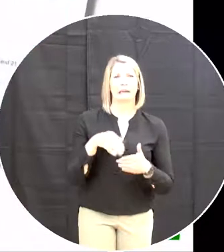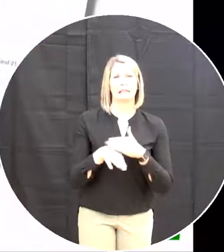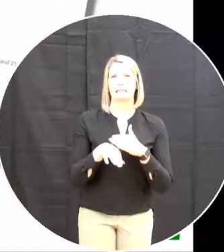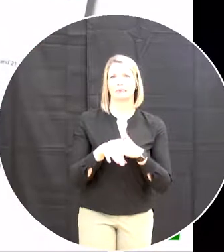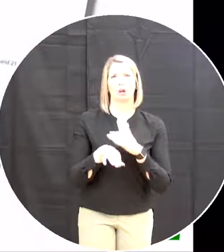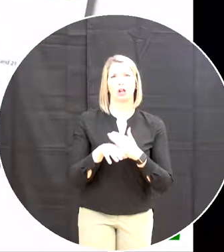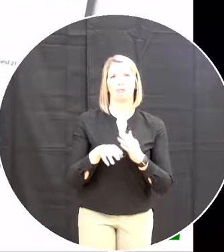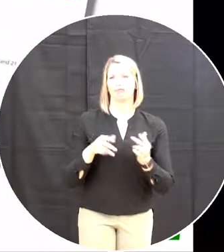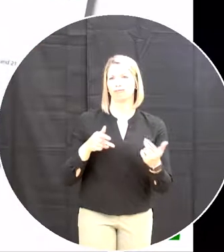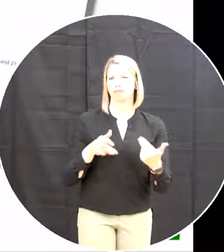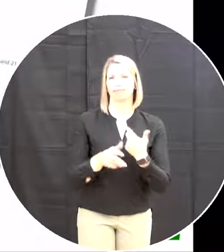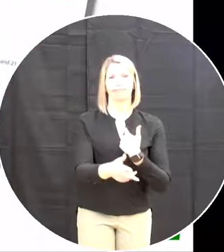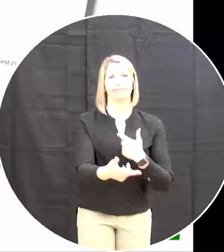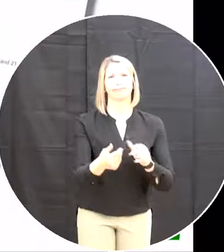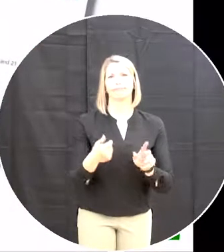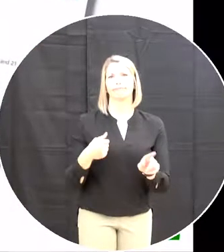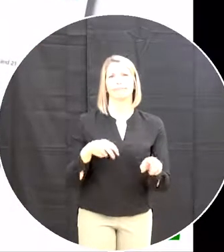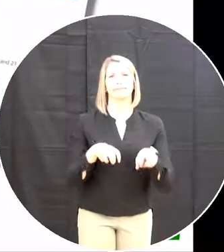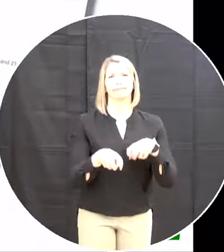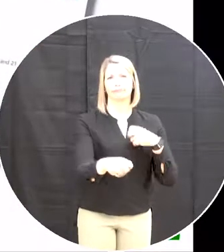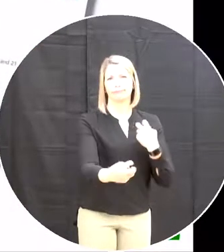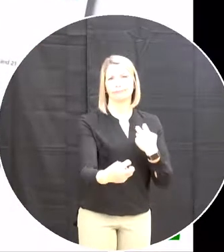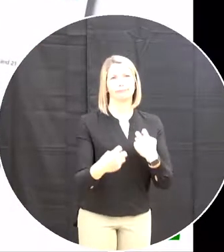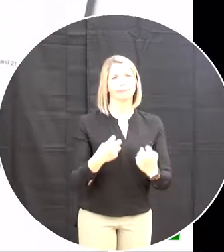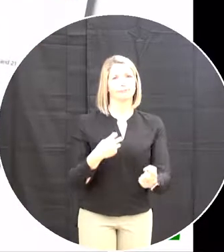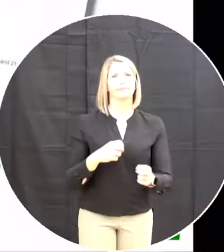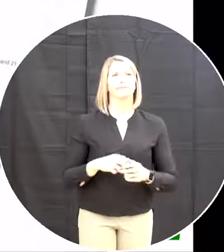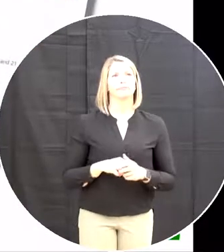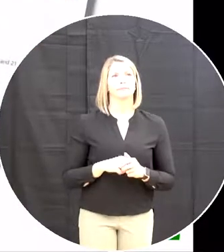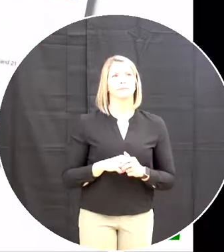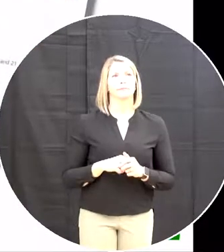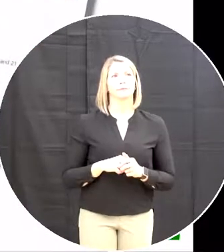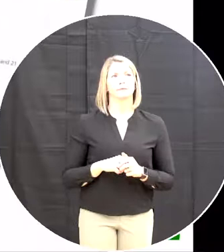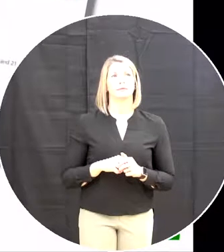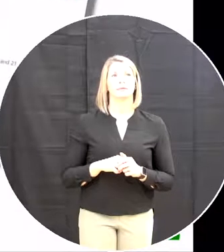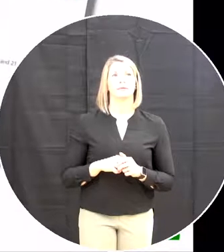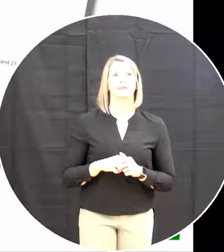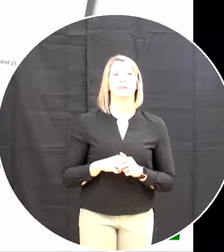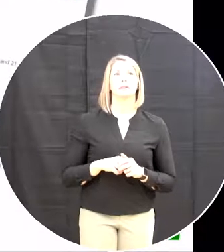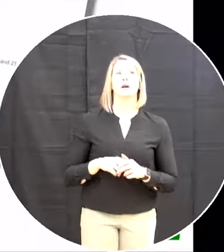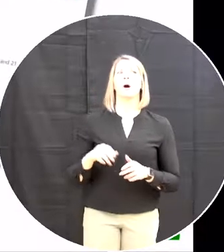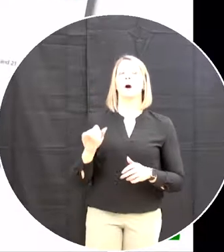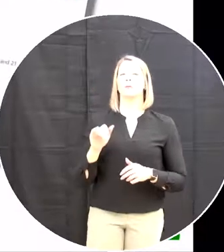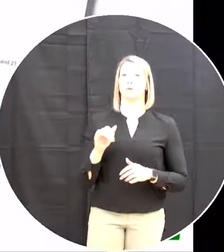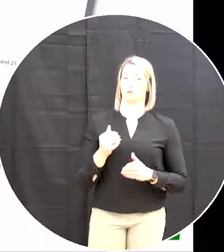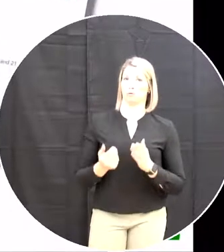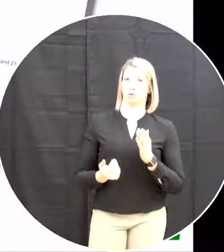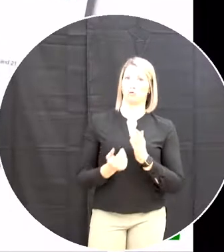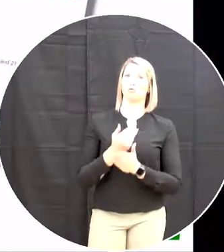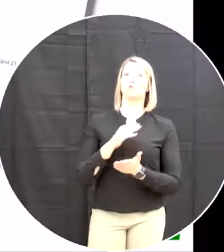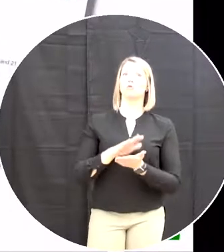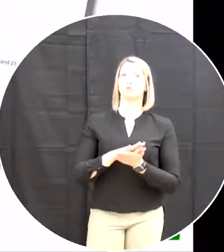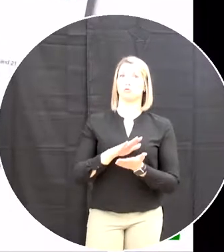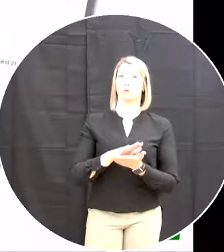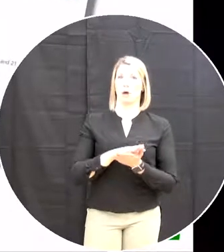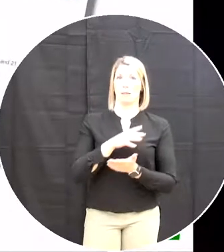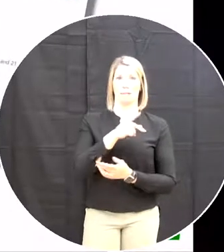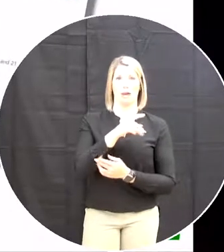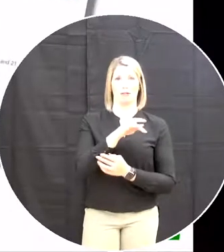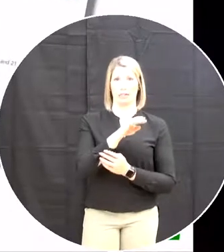We've also taken As this is a new school Taking in a new population From existing schools